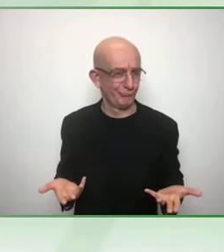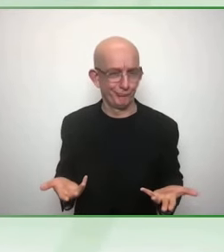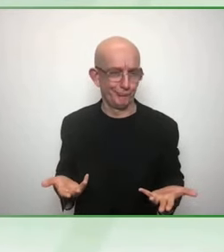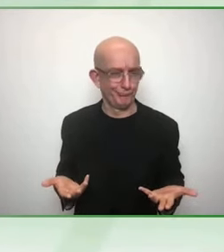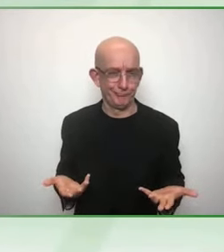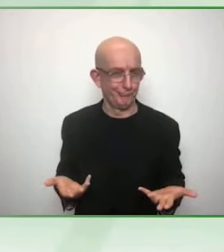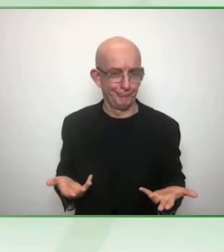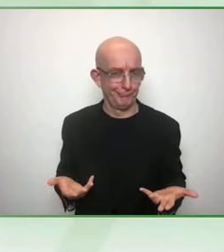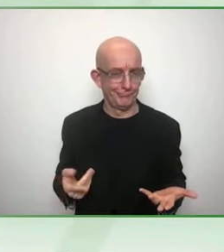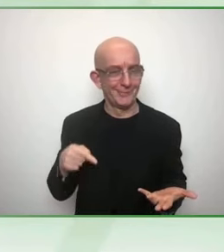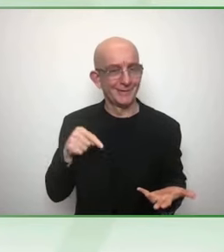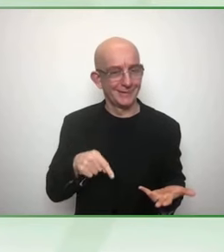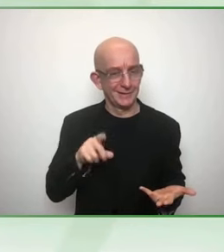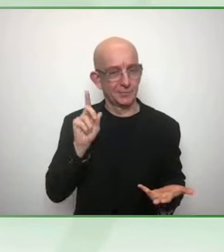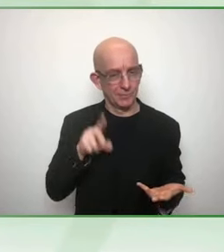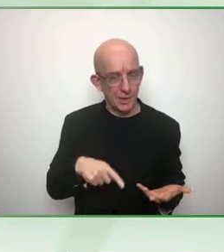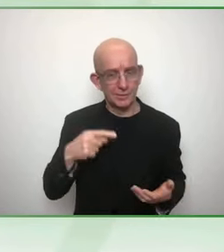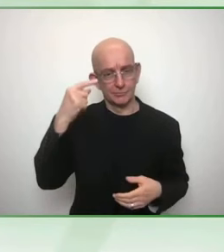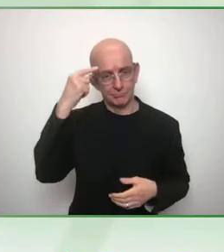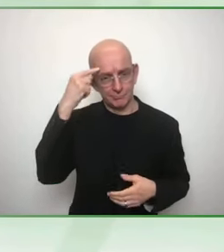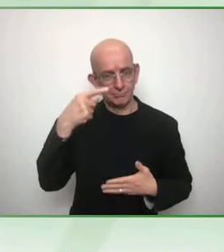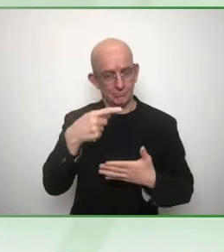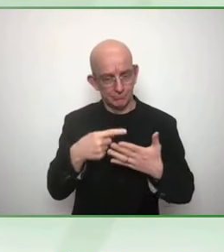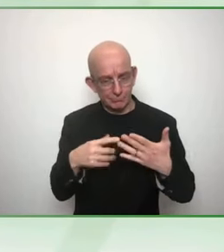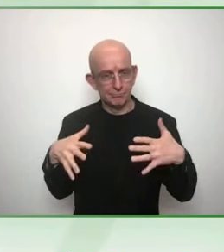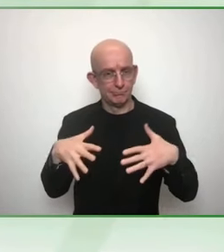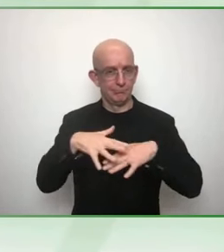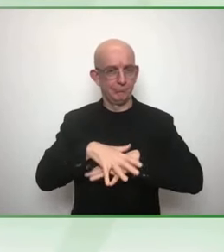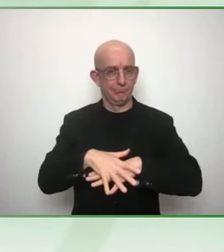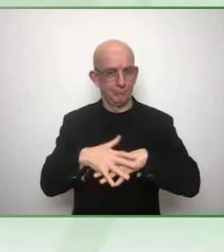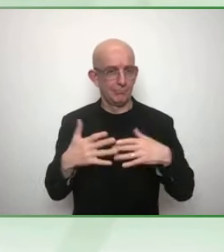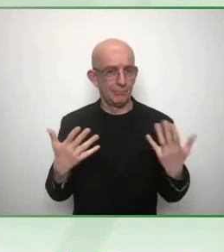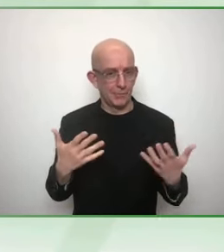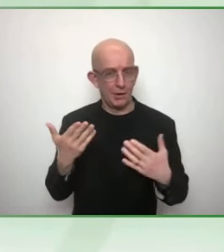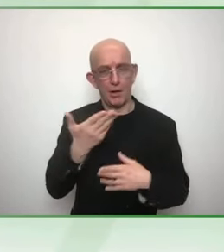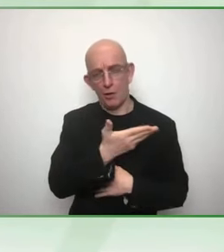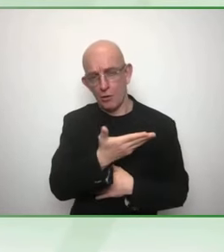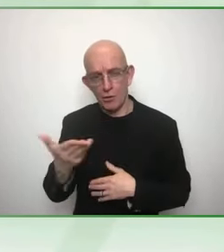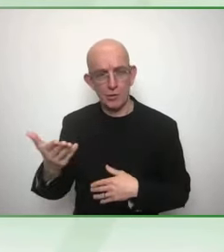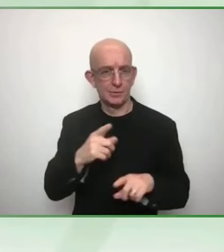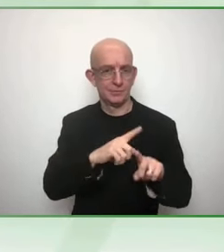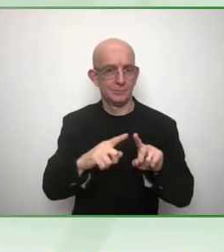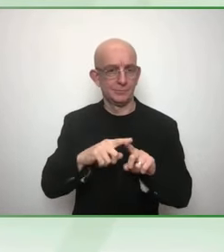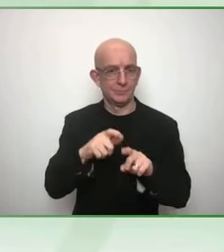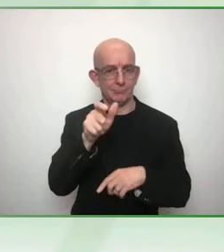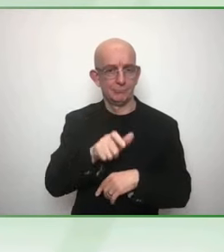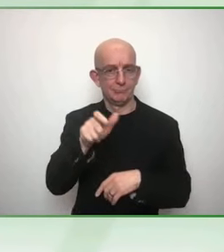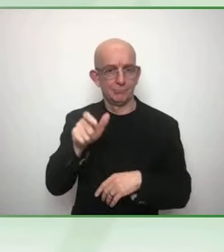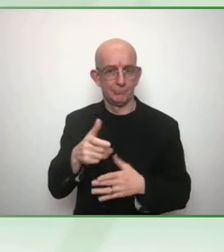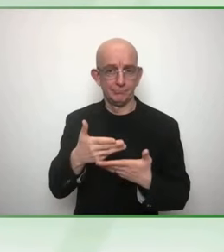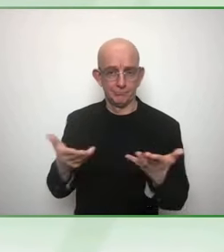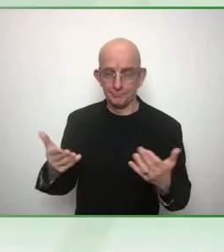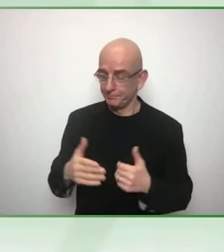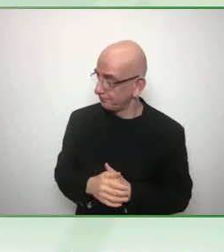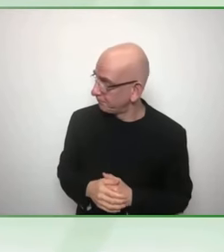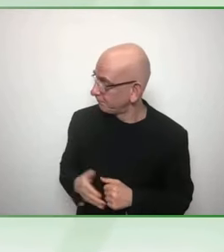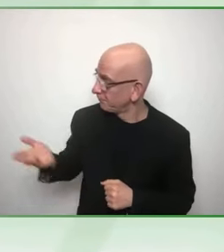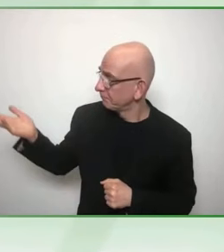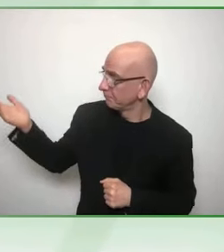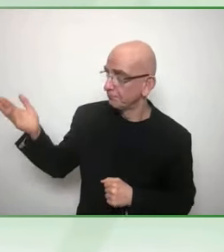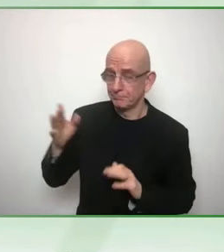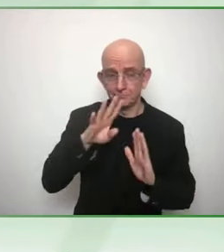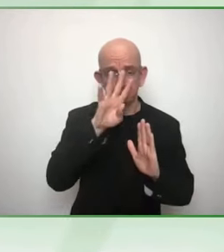the SDGs if you haven't truly made it inclusive. The one that I believe that we'll actually touch on later in this conversation